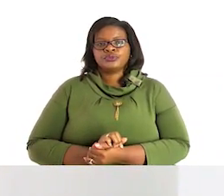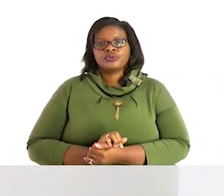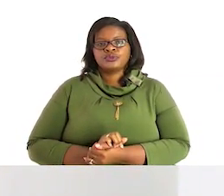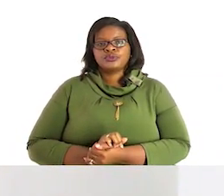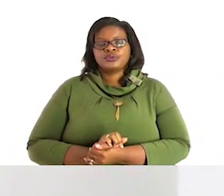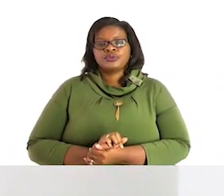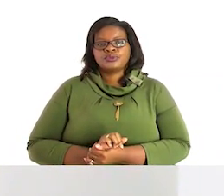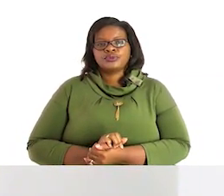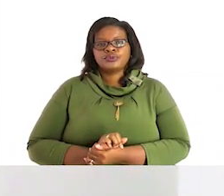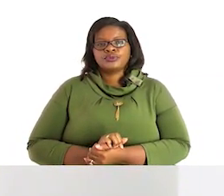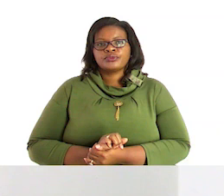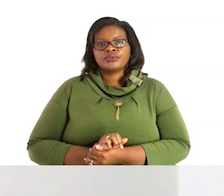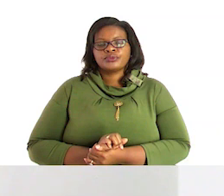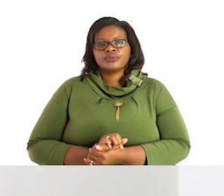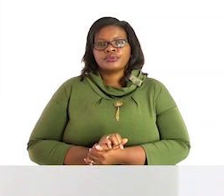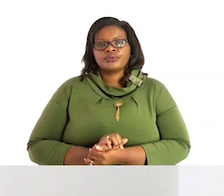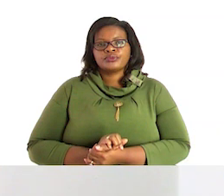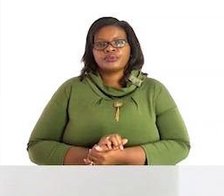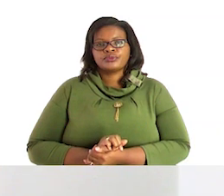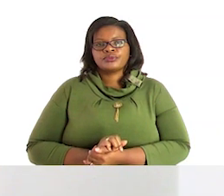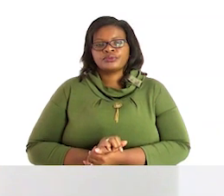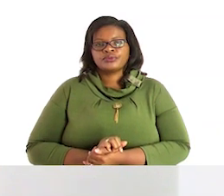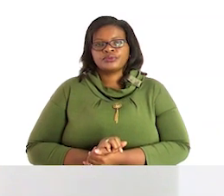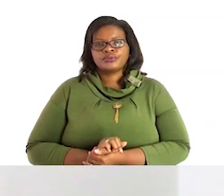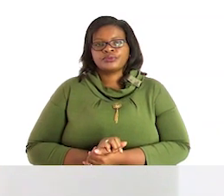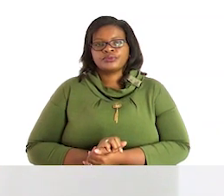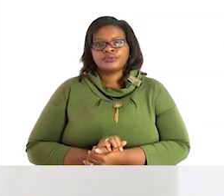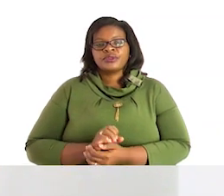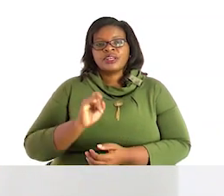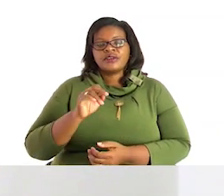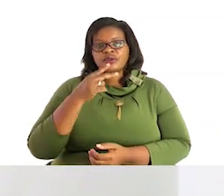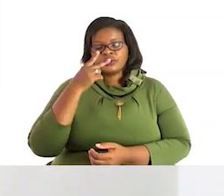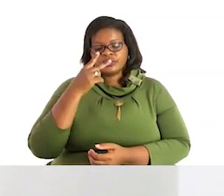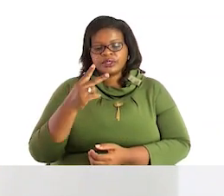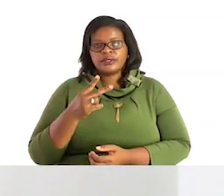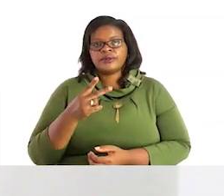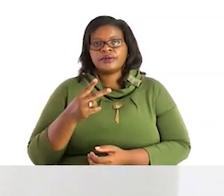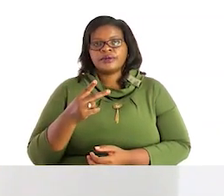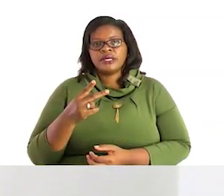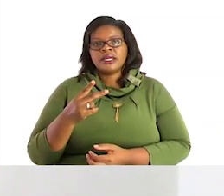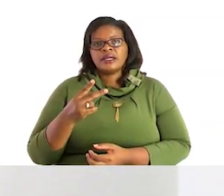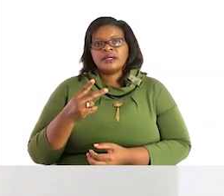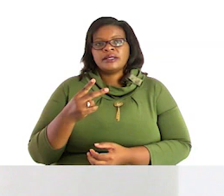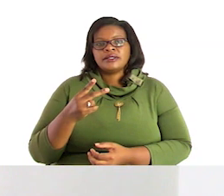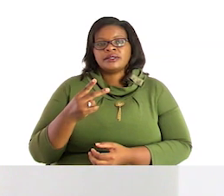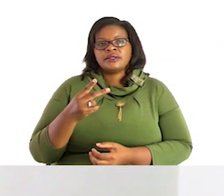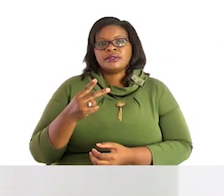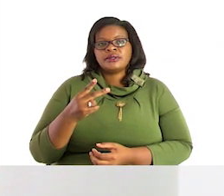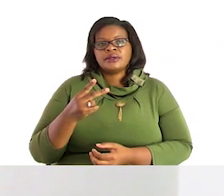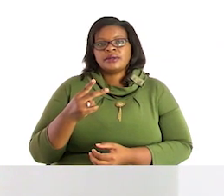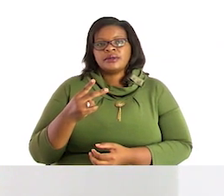numbers in descending order so you'll be able to see that descending order is the opposite